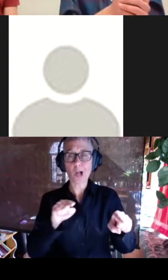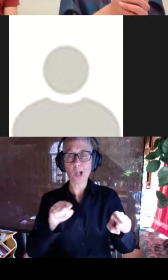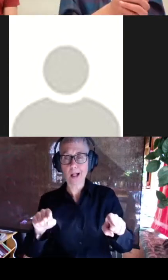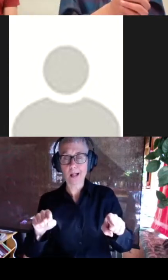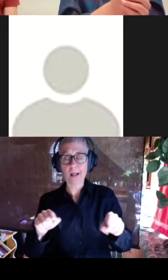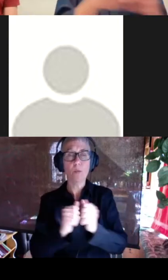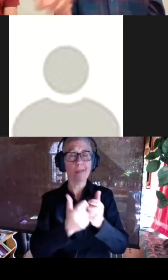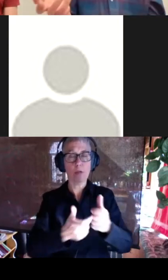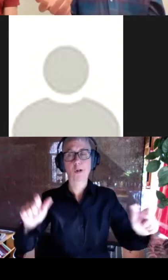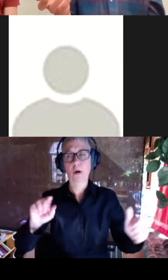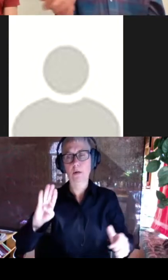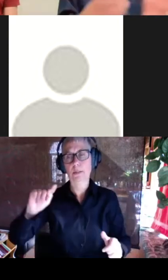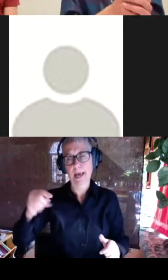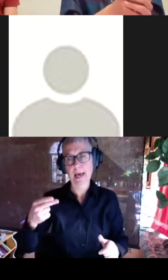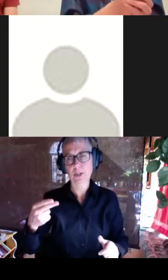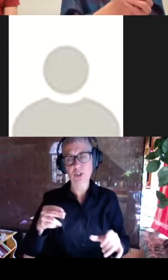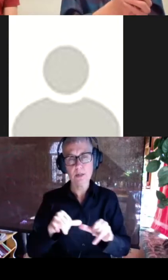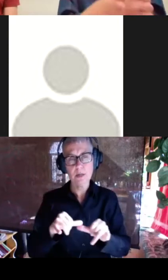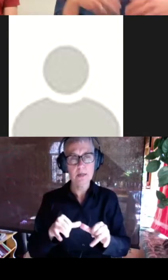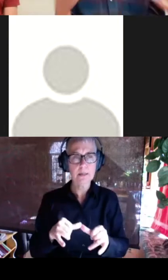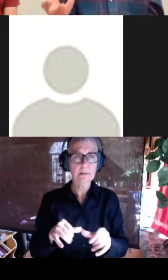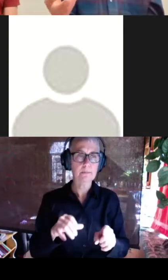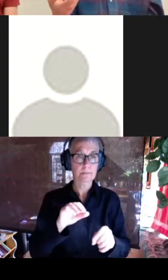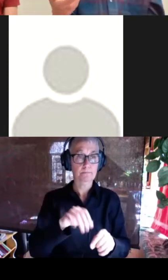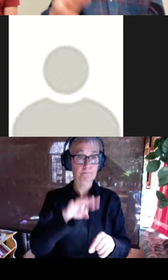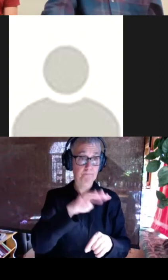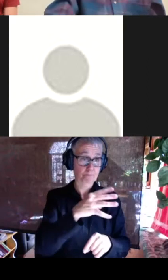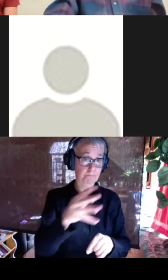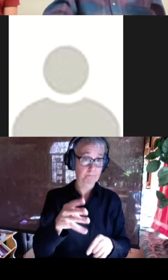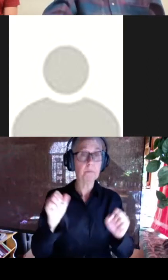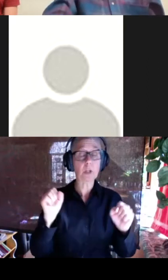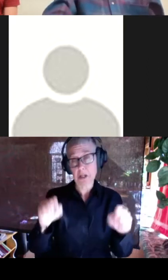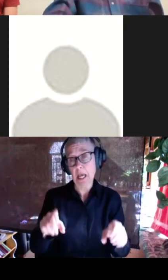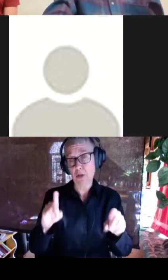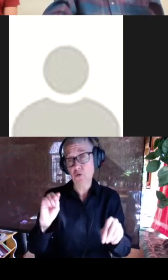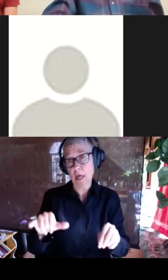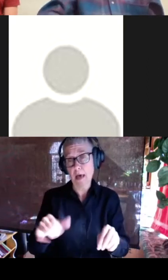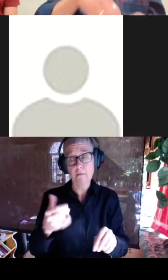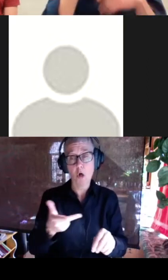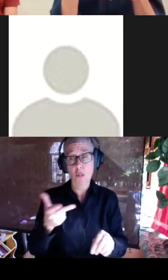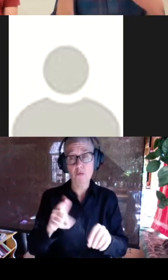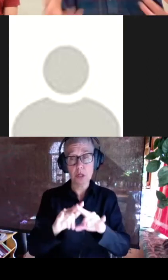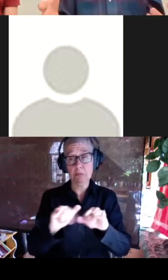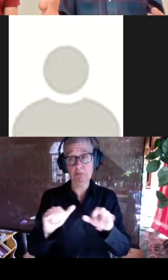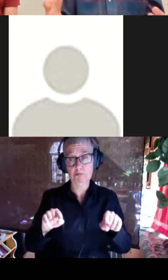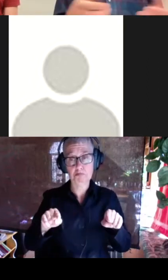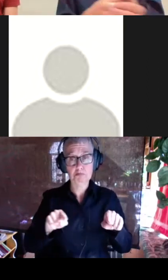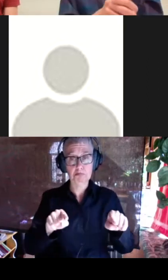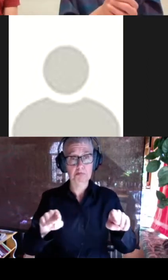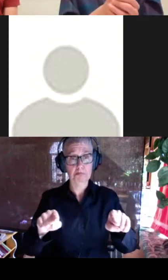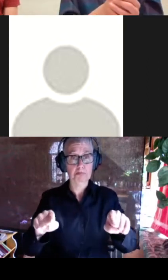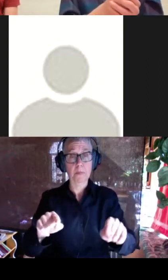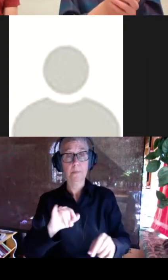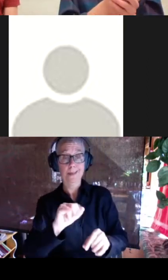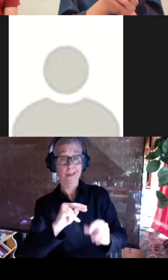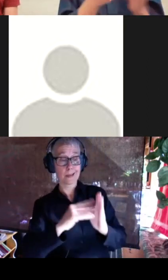and this plot is just to show you that we can train them all in parallel. So the blue curve shows you that during the in-painting task